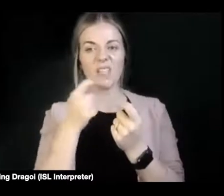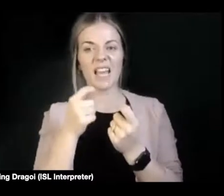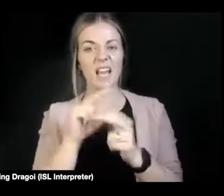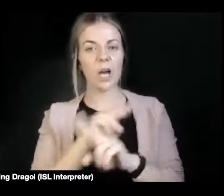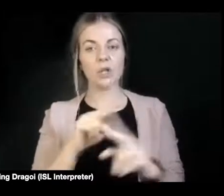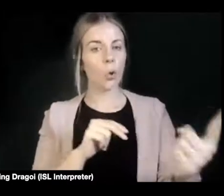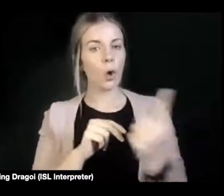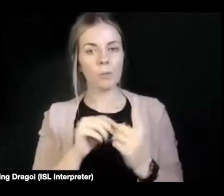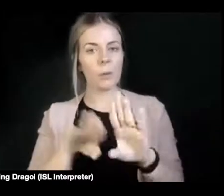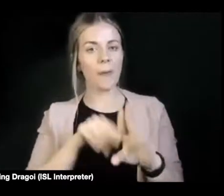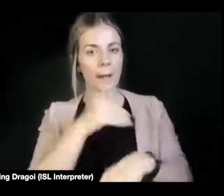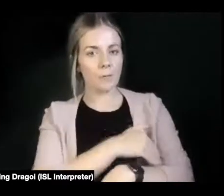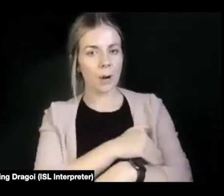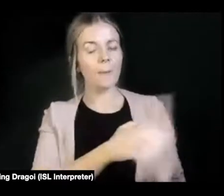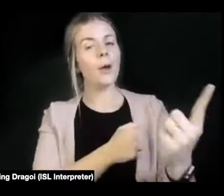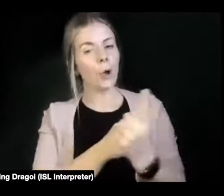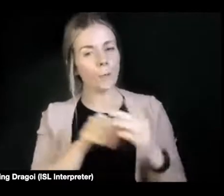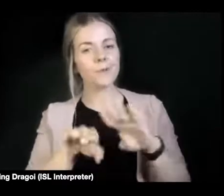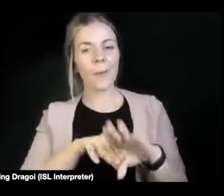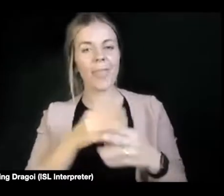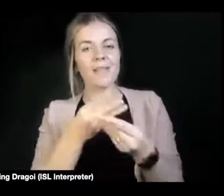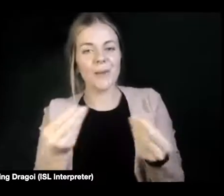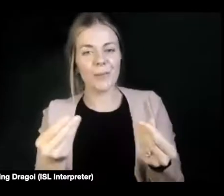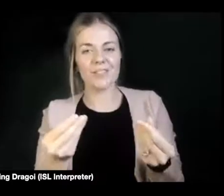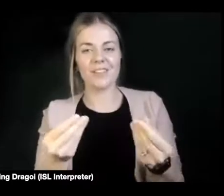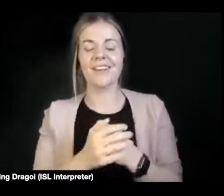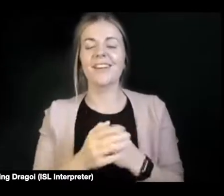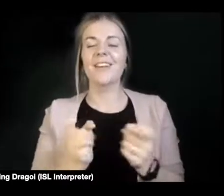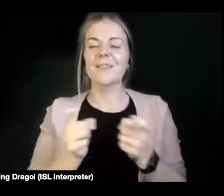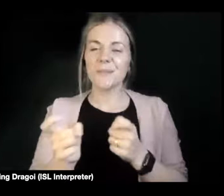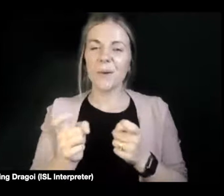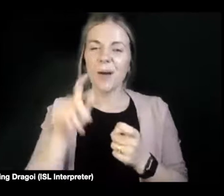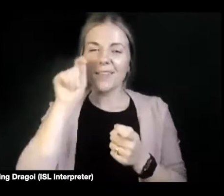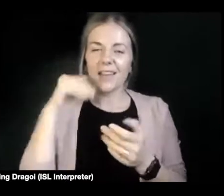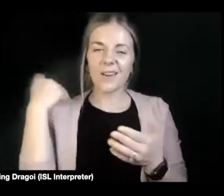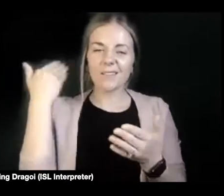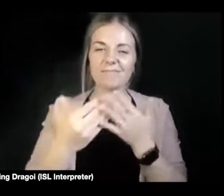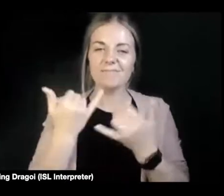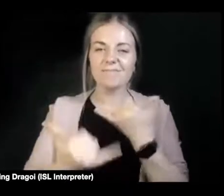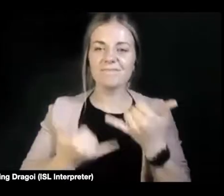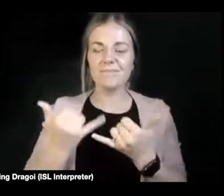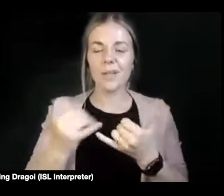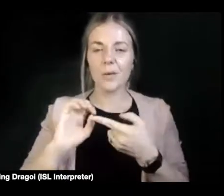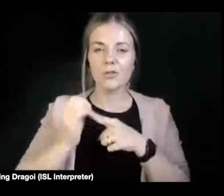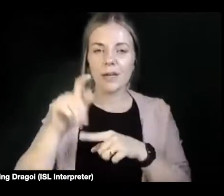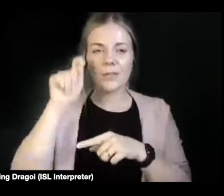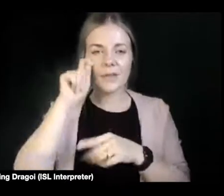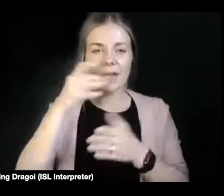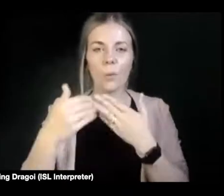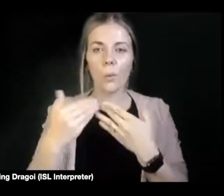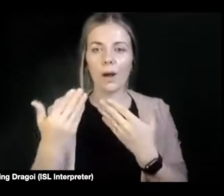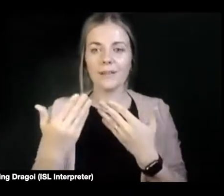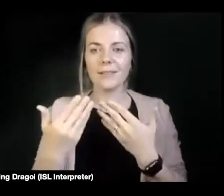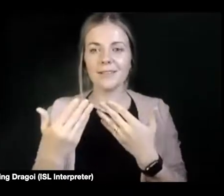with a problem, come to me with a solution. And so I think over the years, you know, we've really tried to think what the terrible accent,